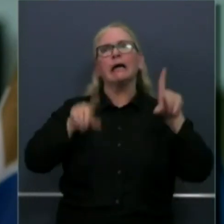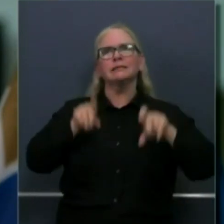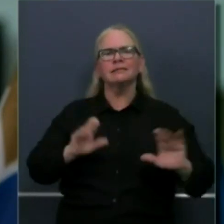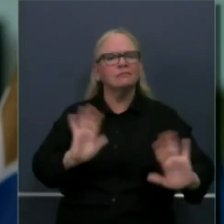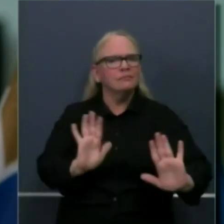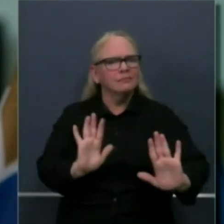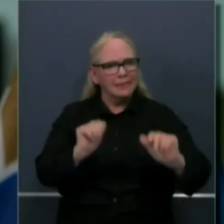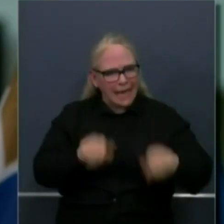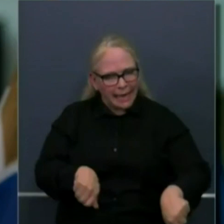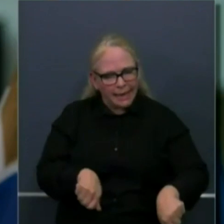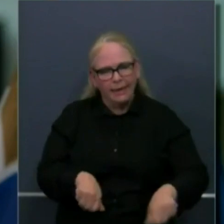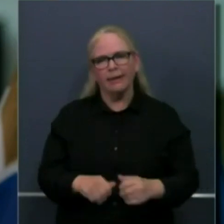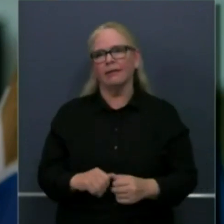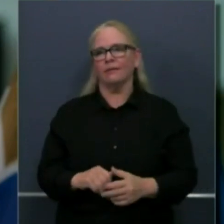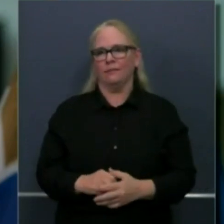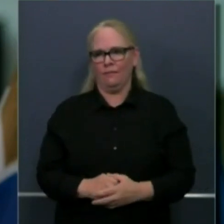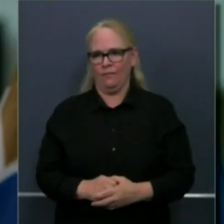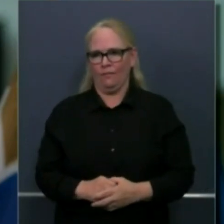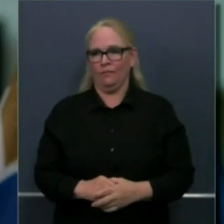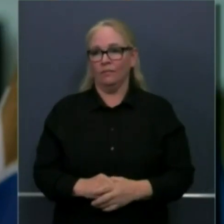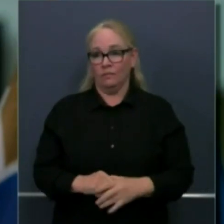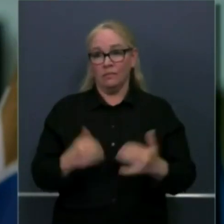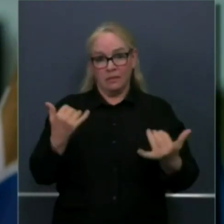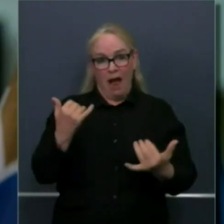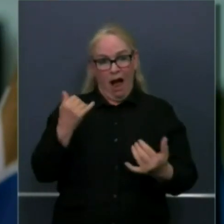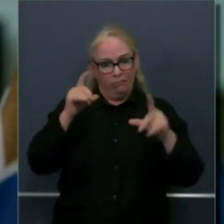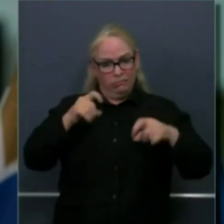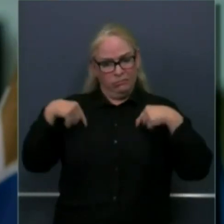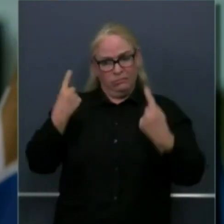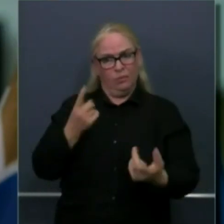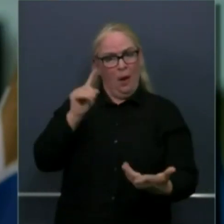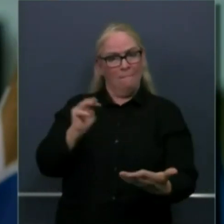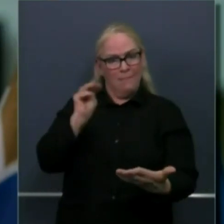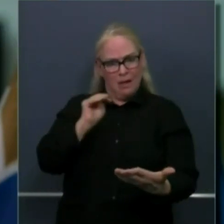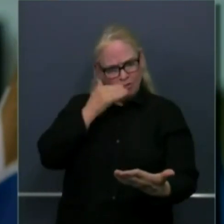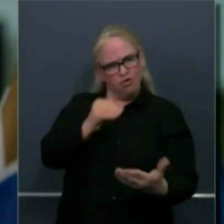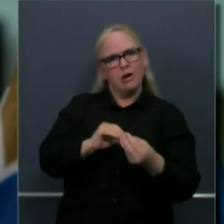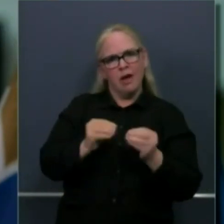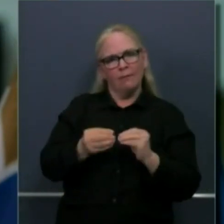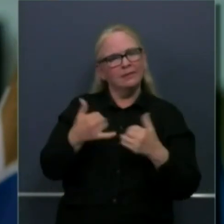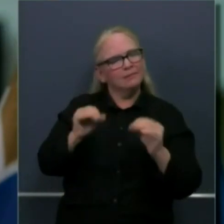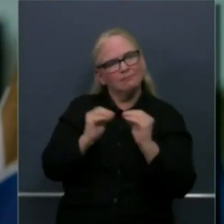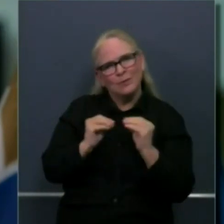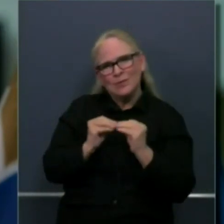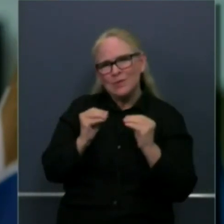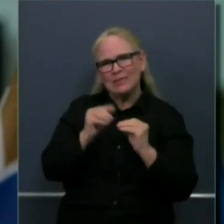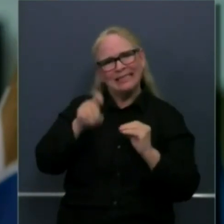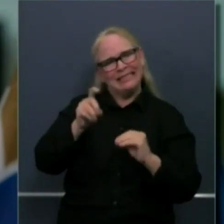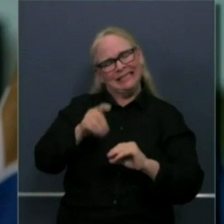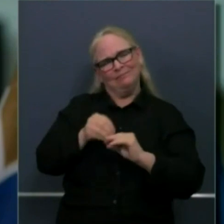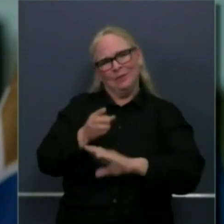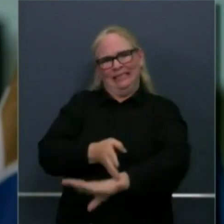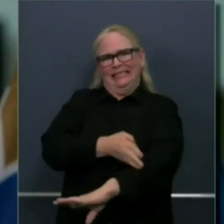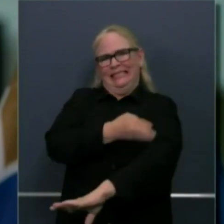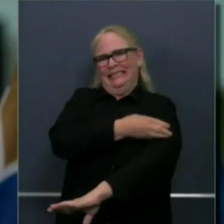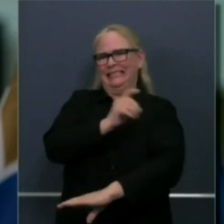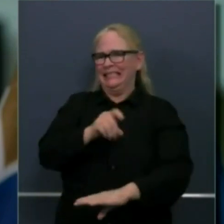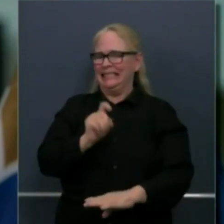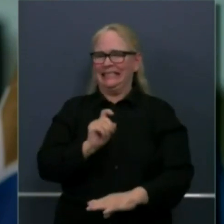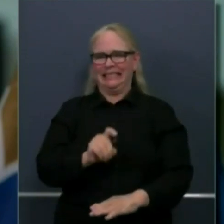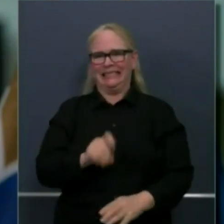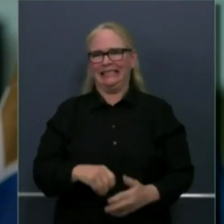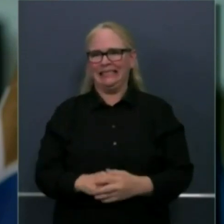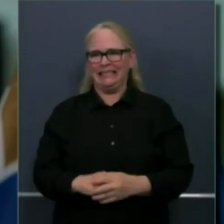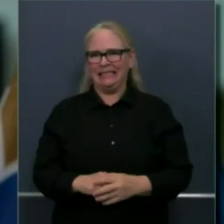important milestone in our efforts it's still not where we need to go we need to get again a north of 60 to 80